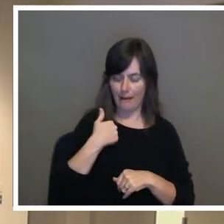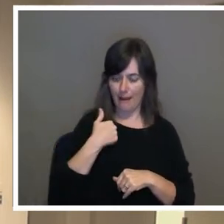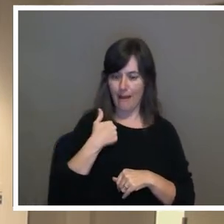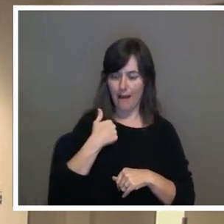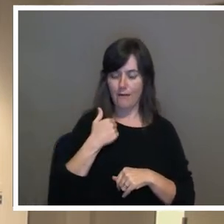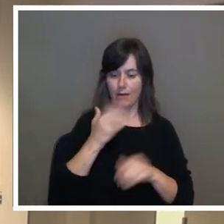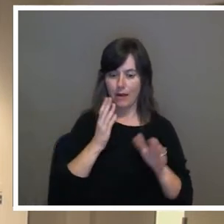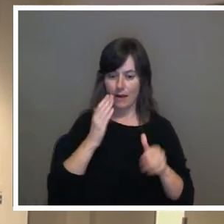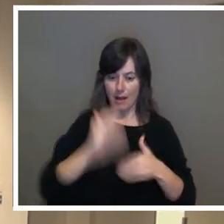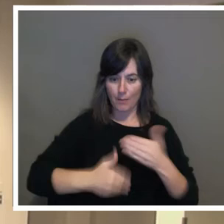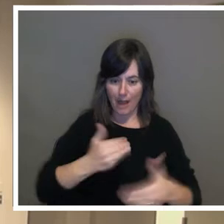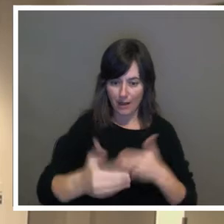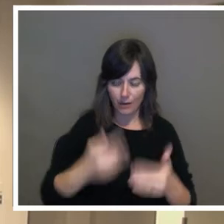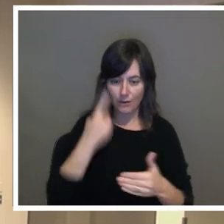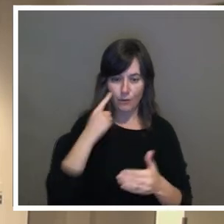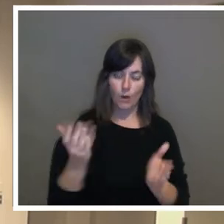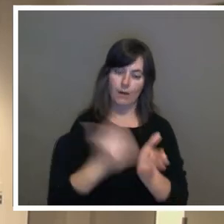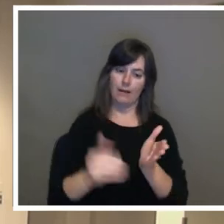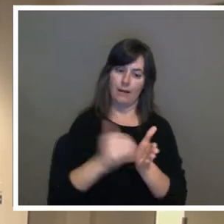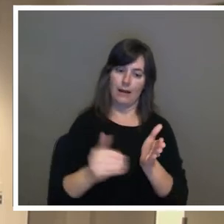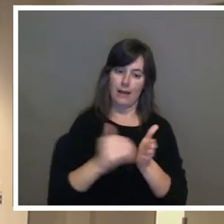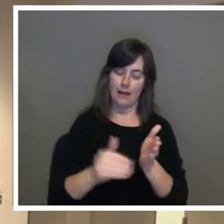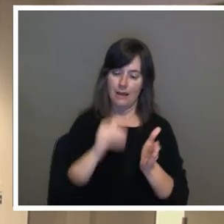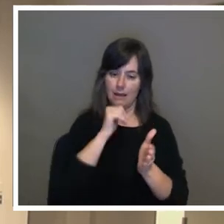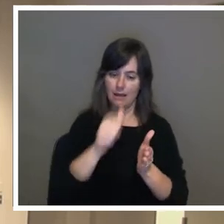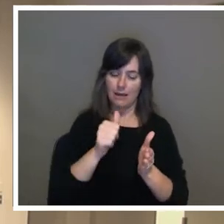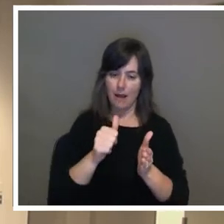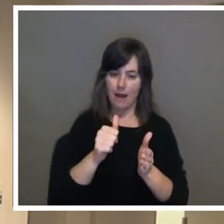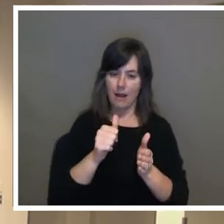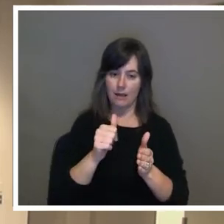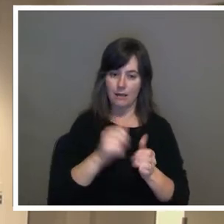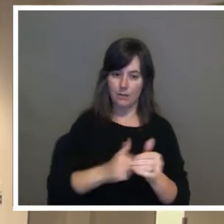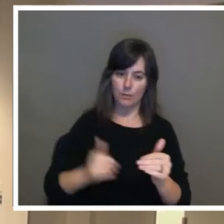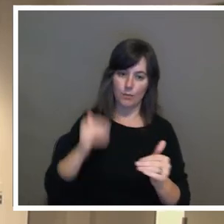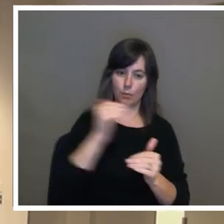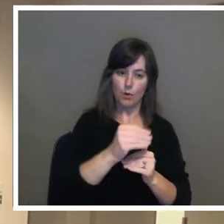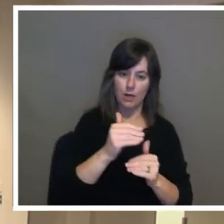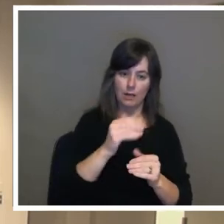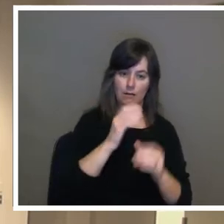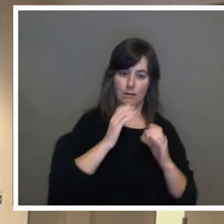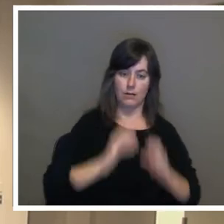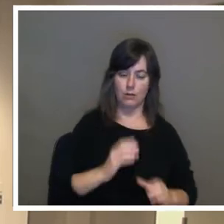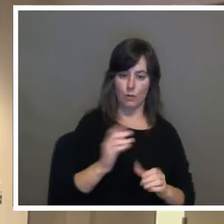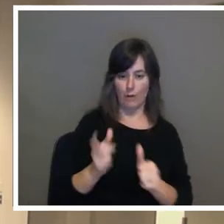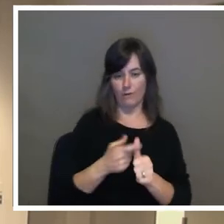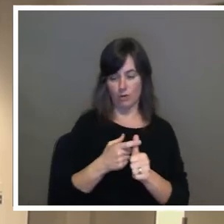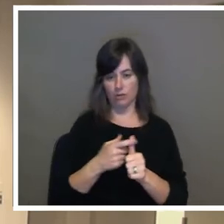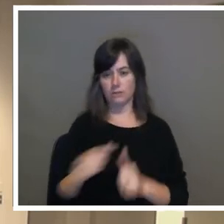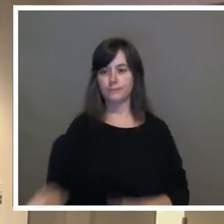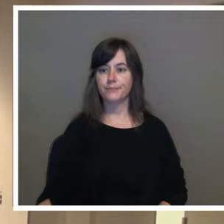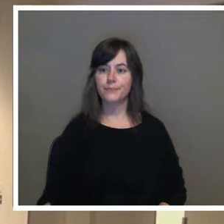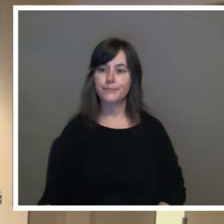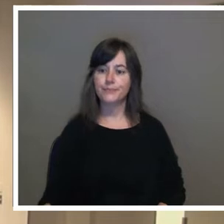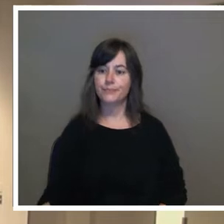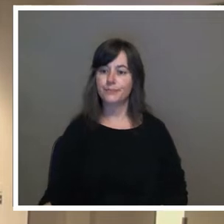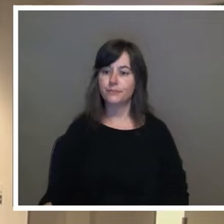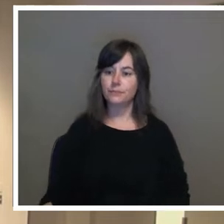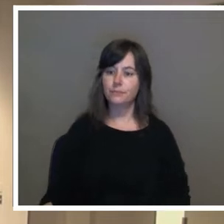to ensure the company I mean I'm sorry the consumer is protected you have my time